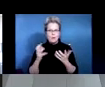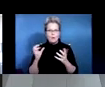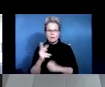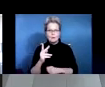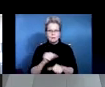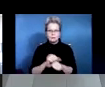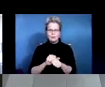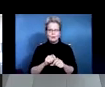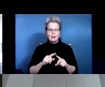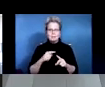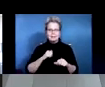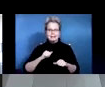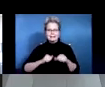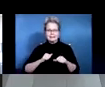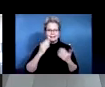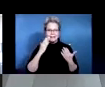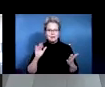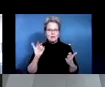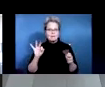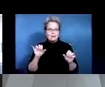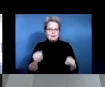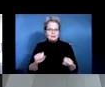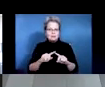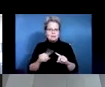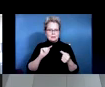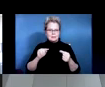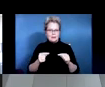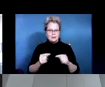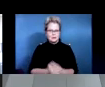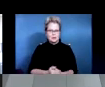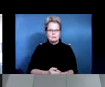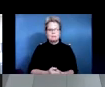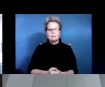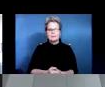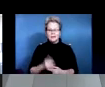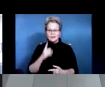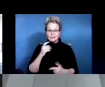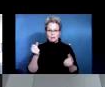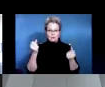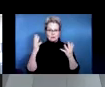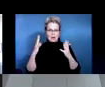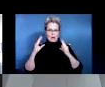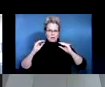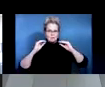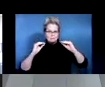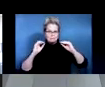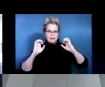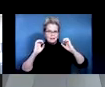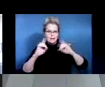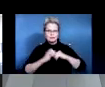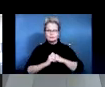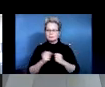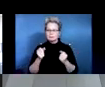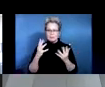As you can see within this timeline, he was given a lot of information and education initially about potential pathways for returning to